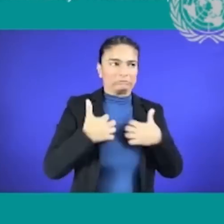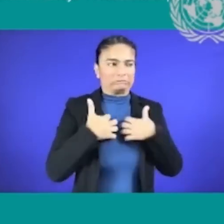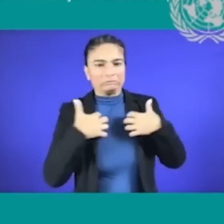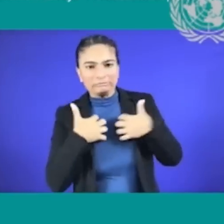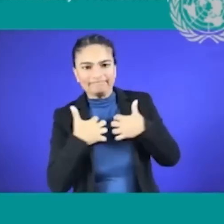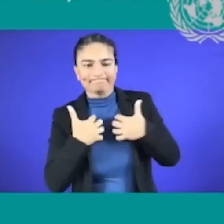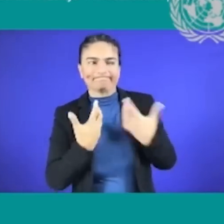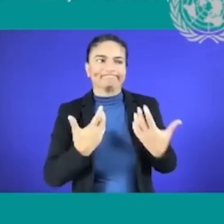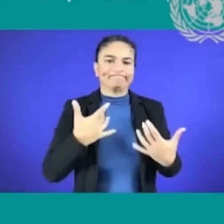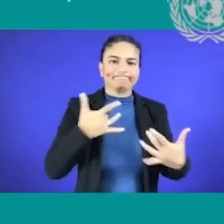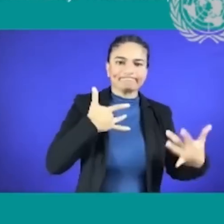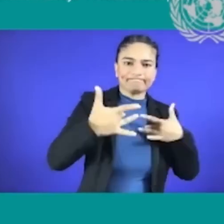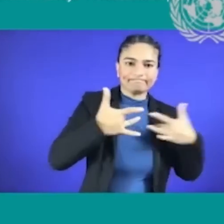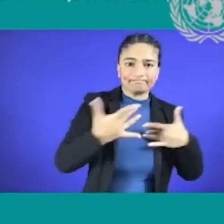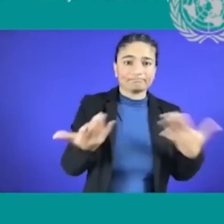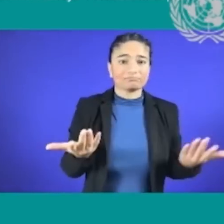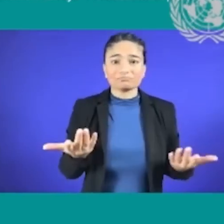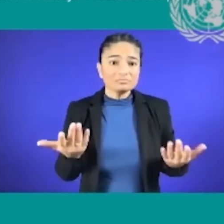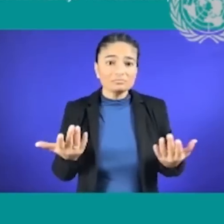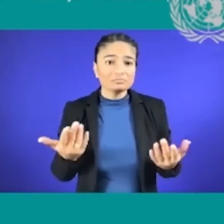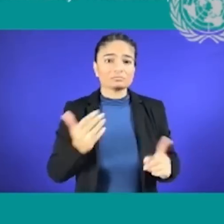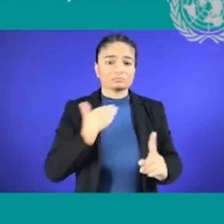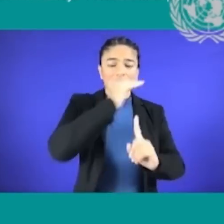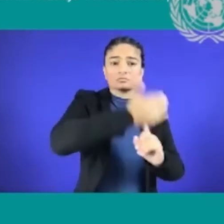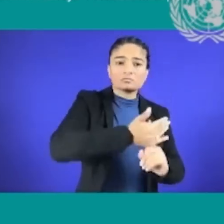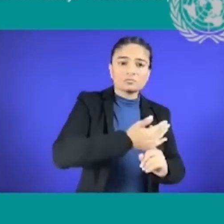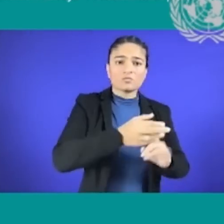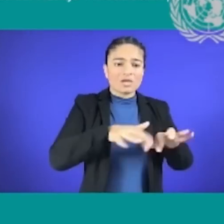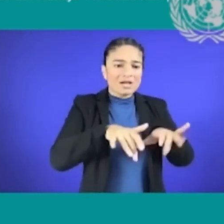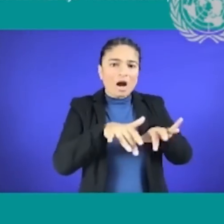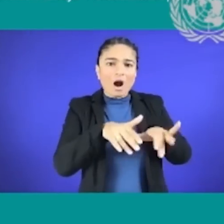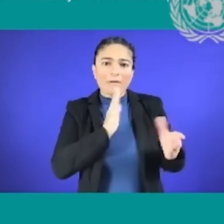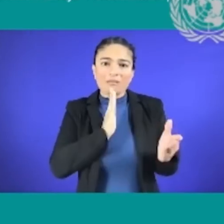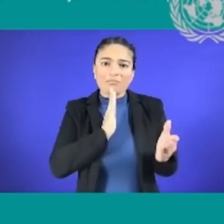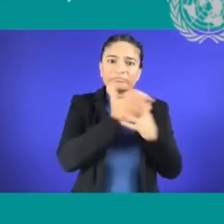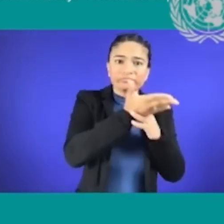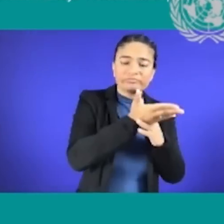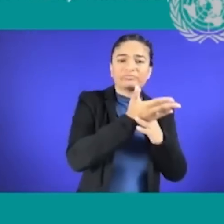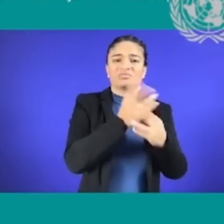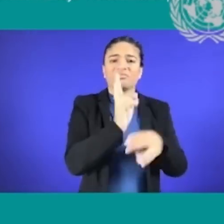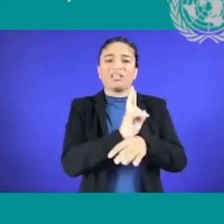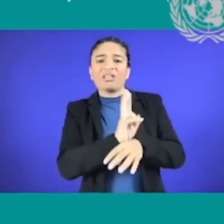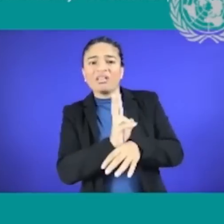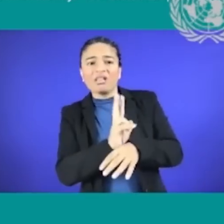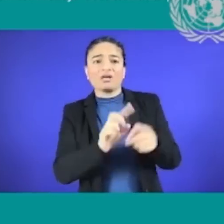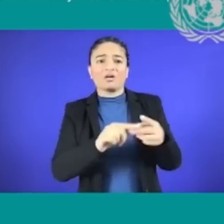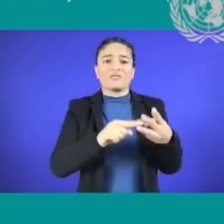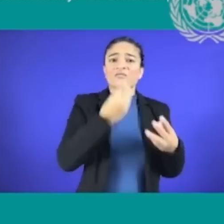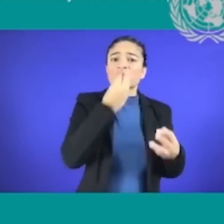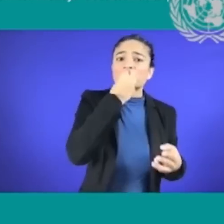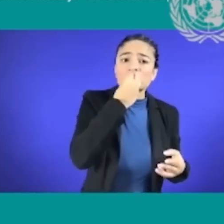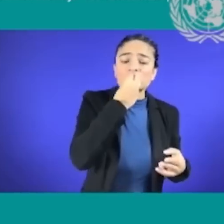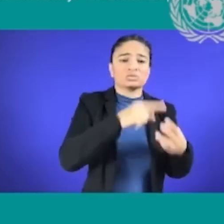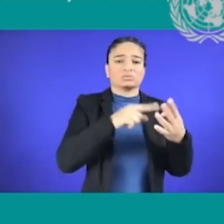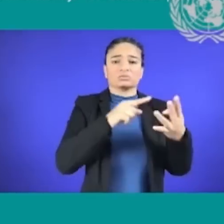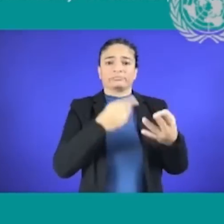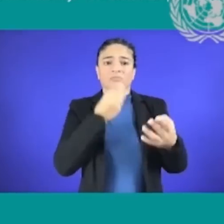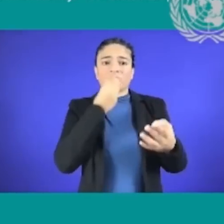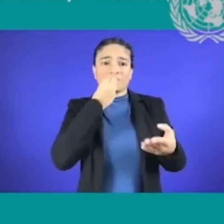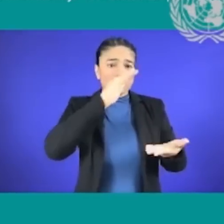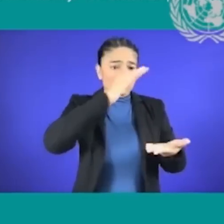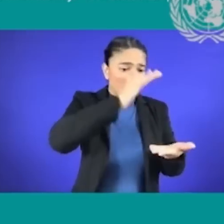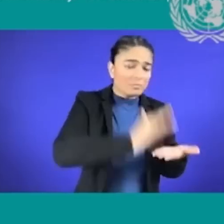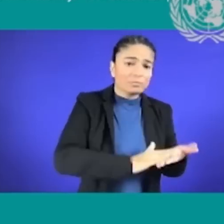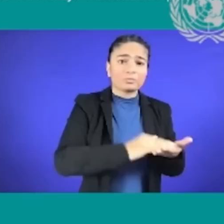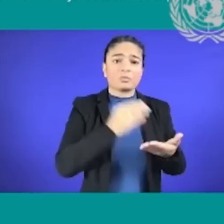insecurity and water insecurity, war, disease and of course the state